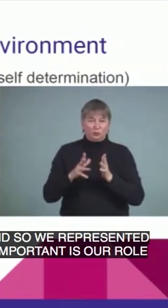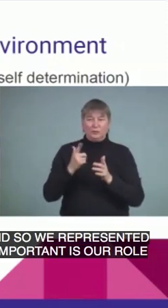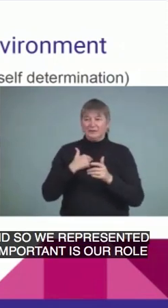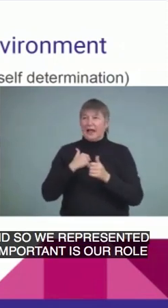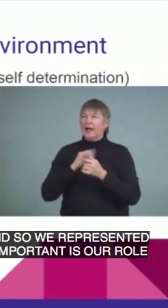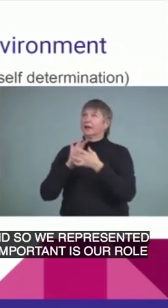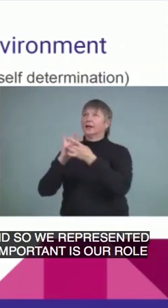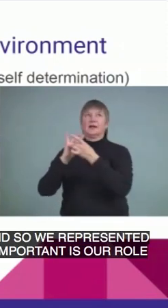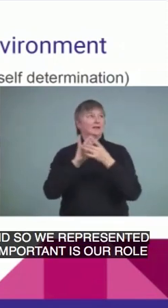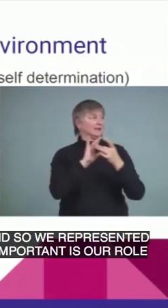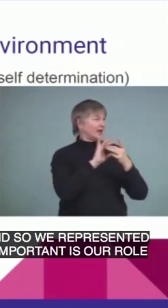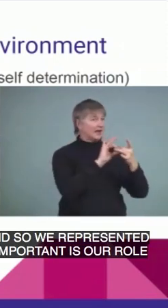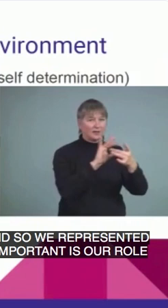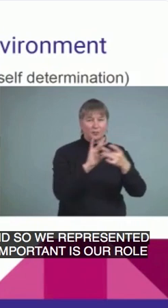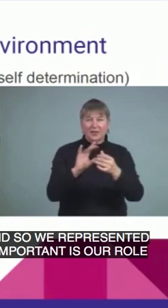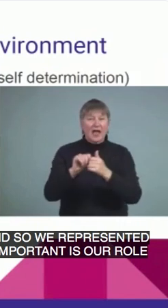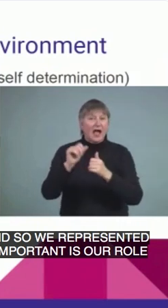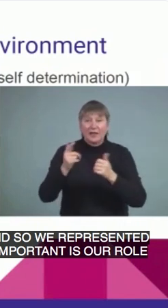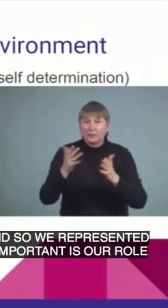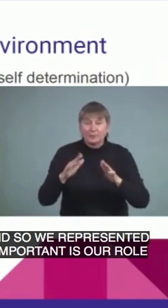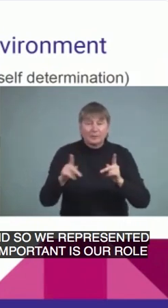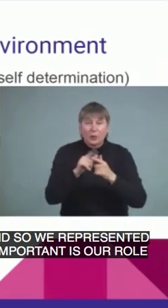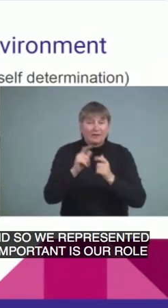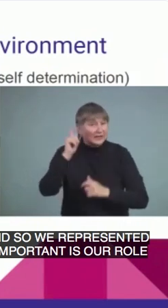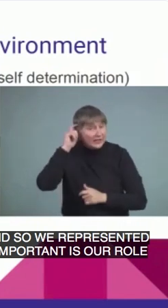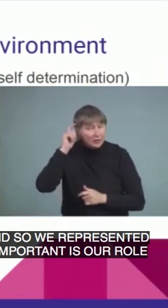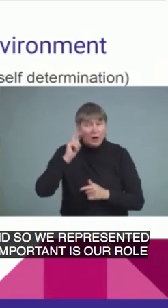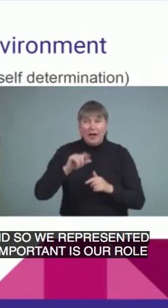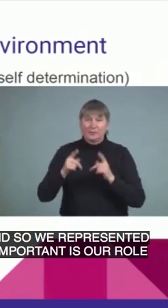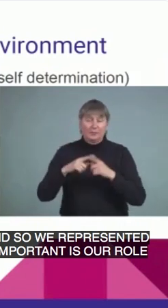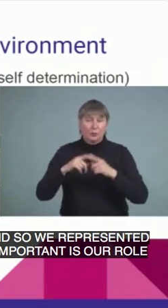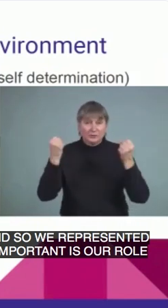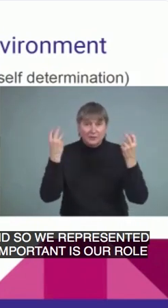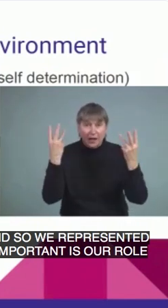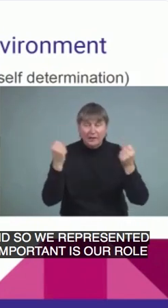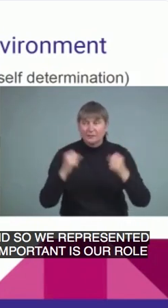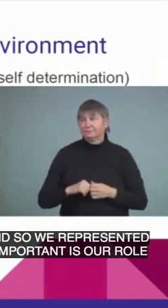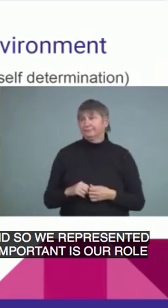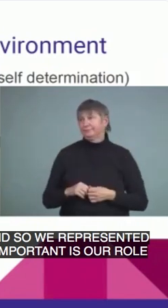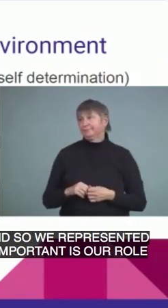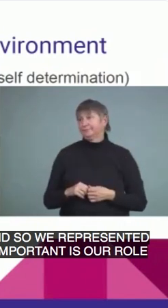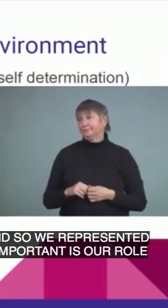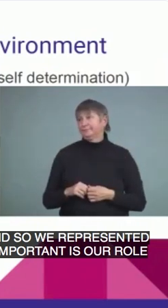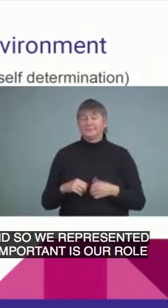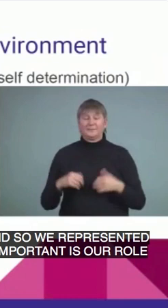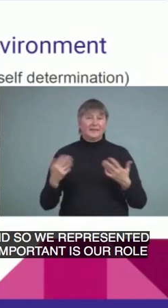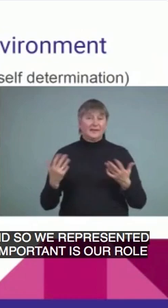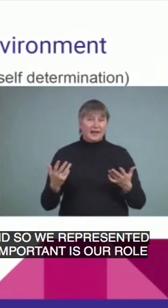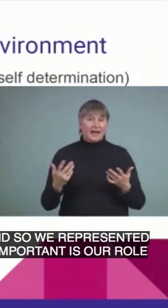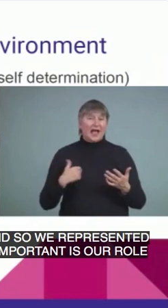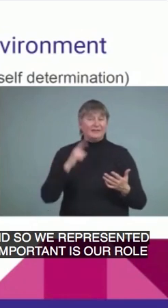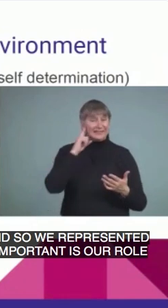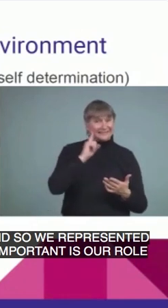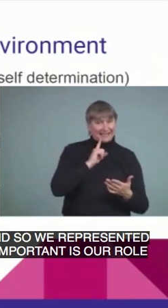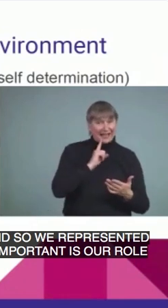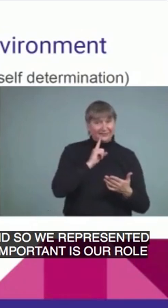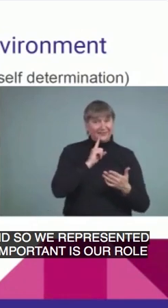other people who wear hearing aids or who sign. Also, having deaf mentors for